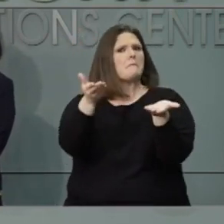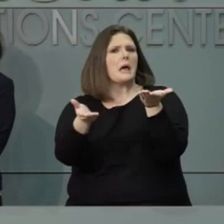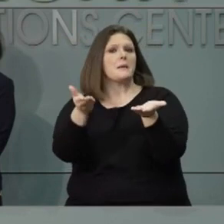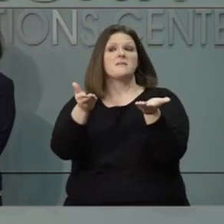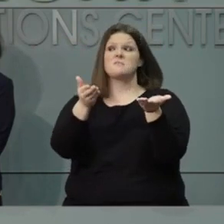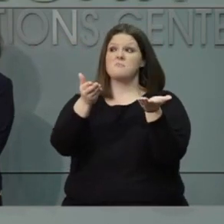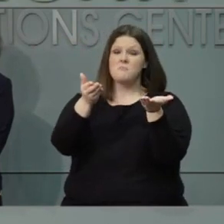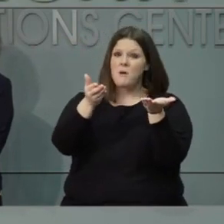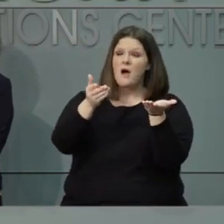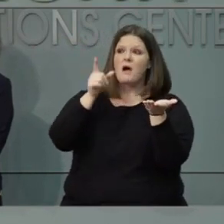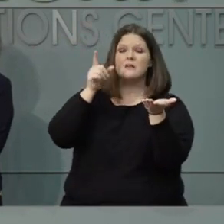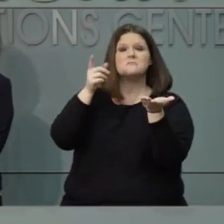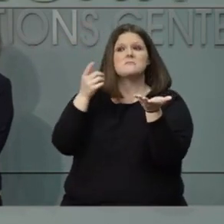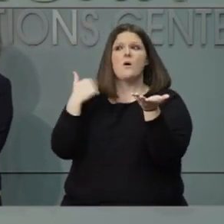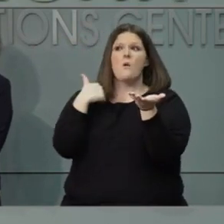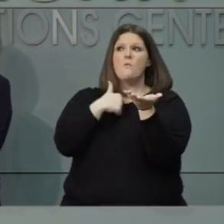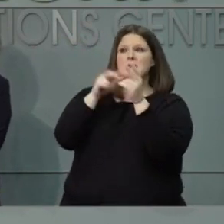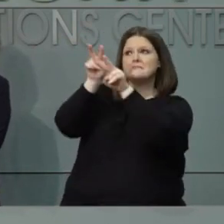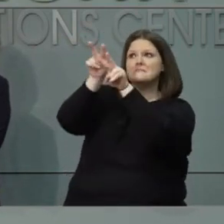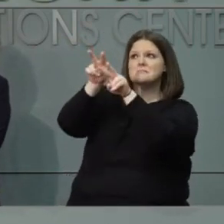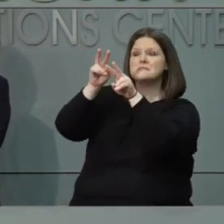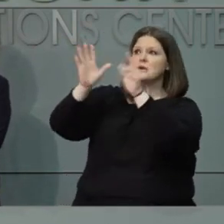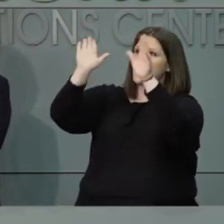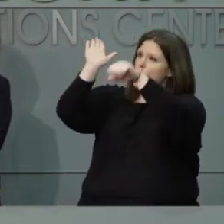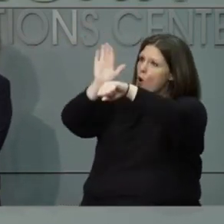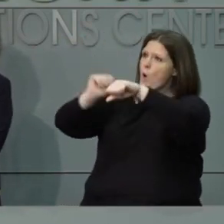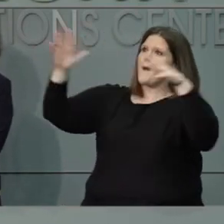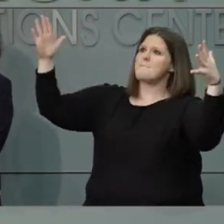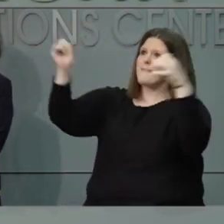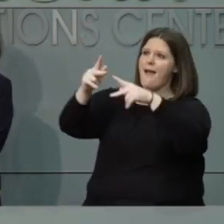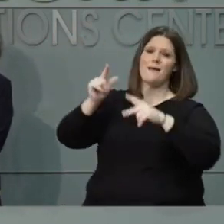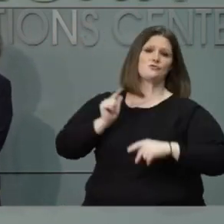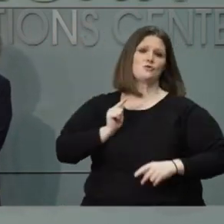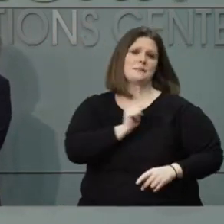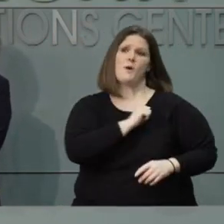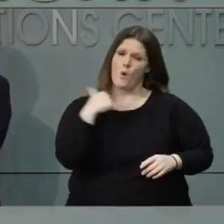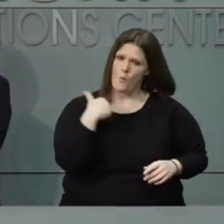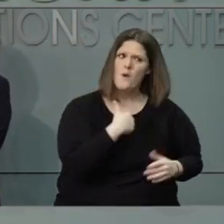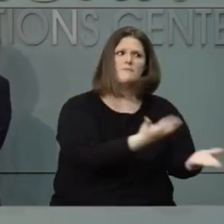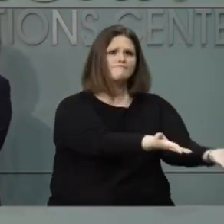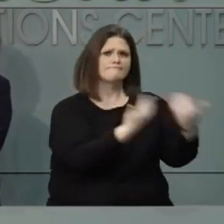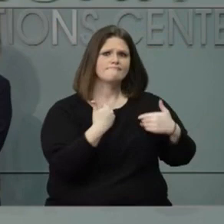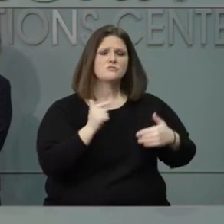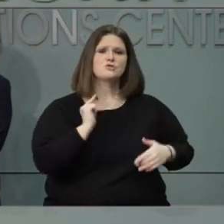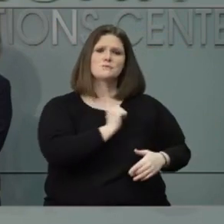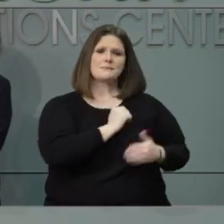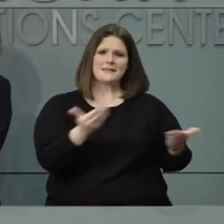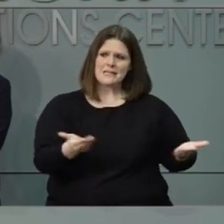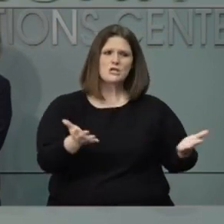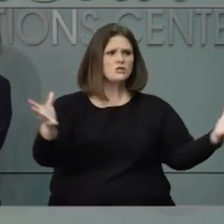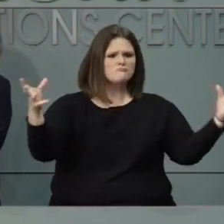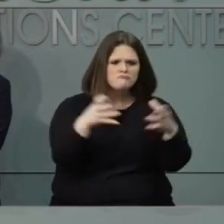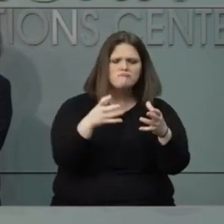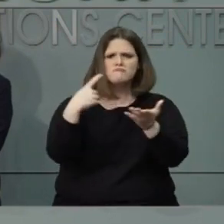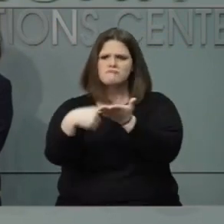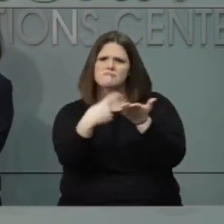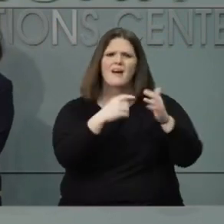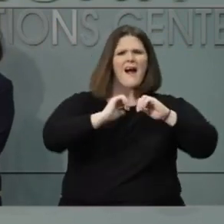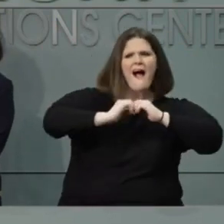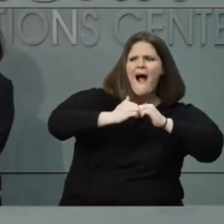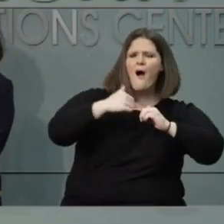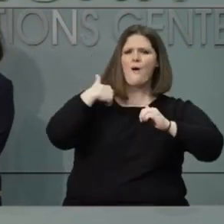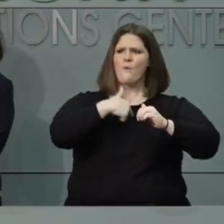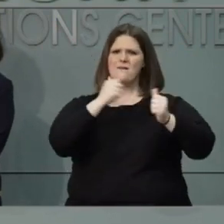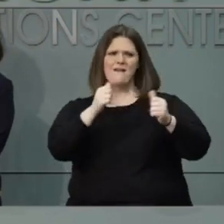General Assembly back, is on the table to try to fight this pandemic. And we're hoping that we can get some additional